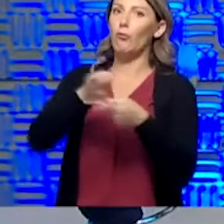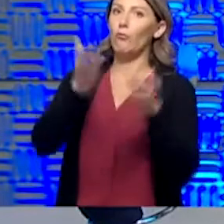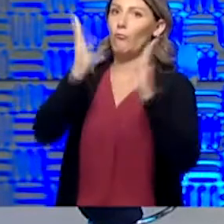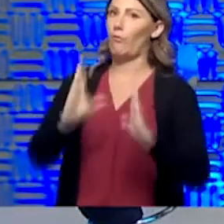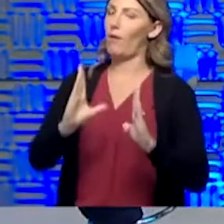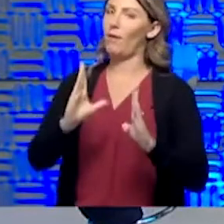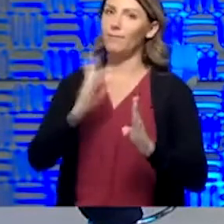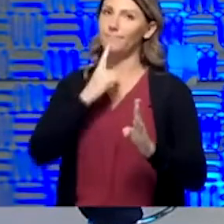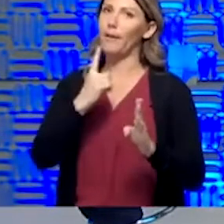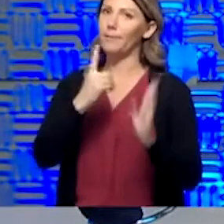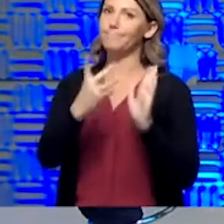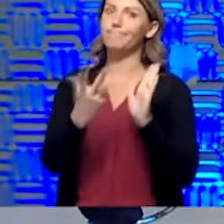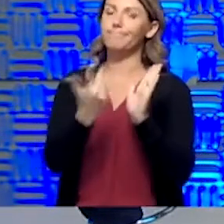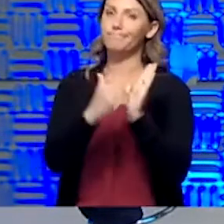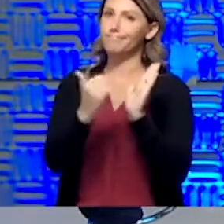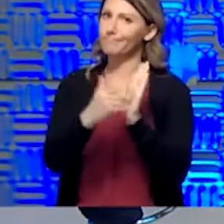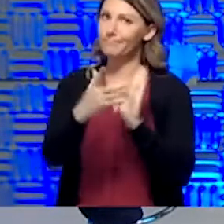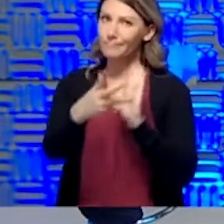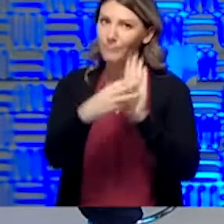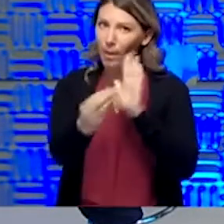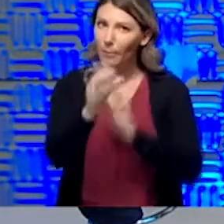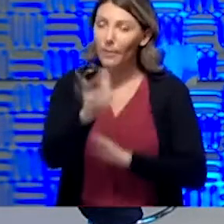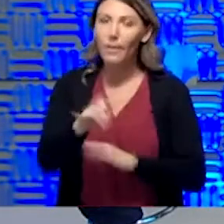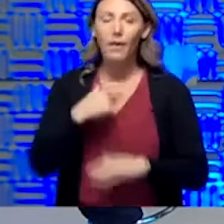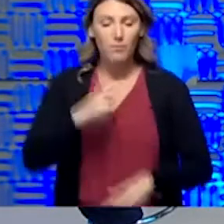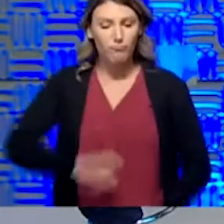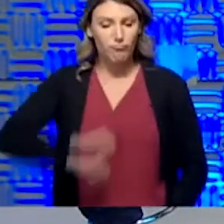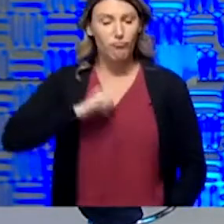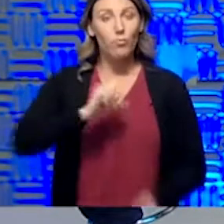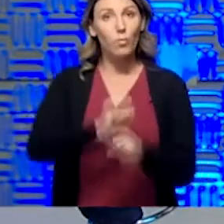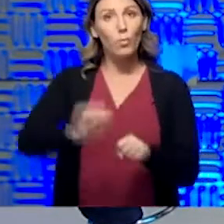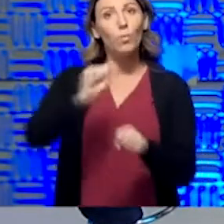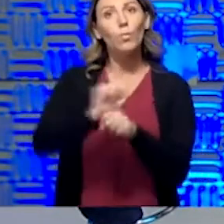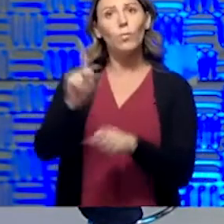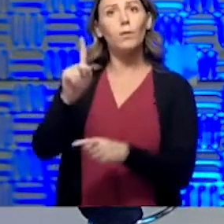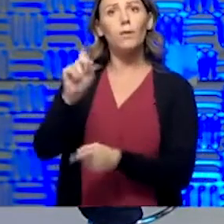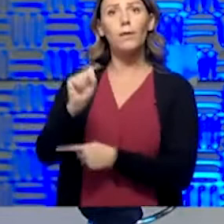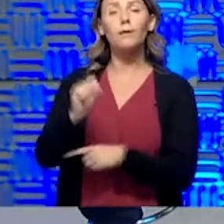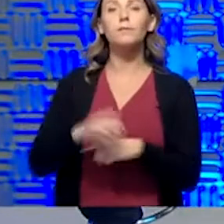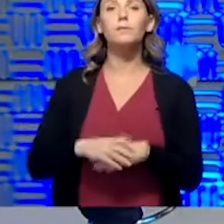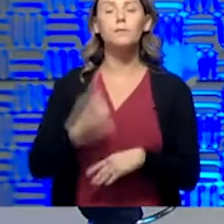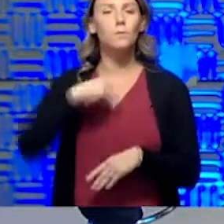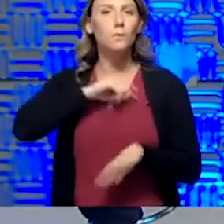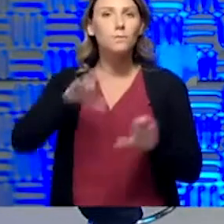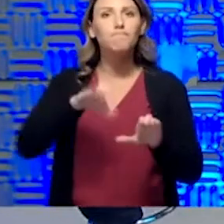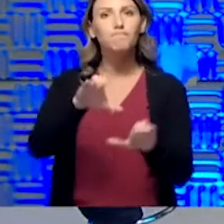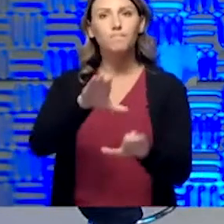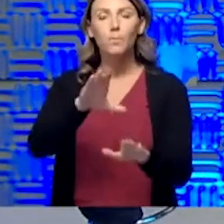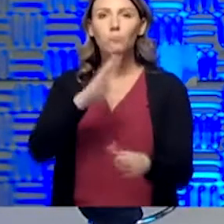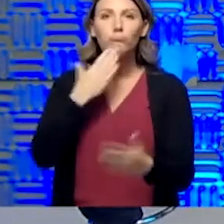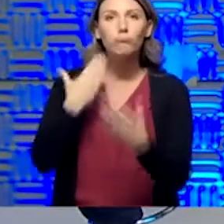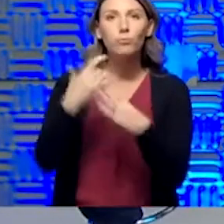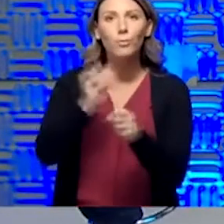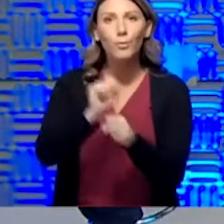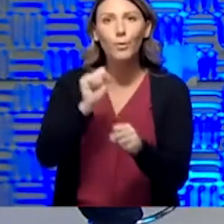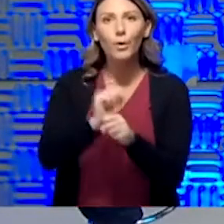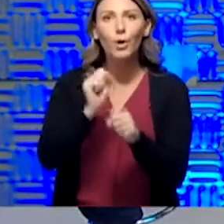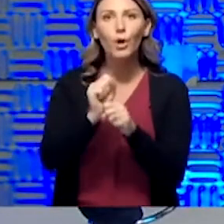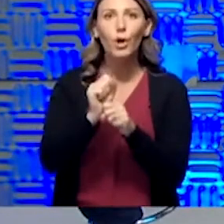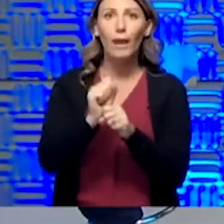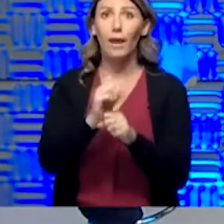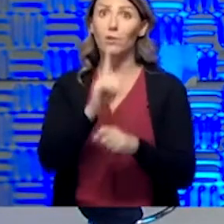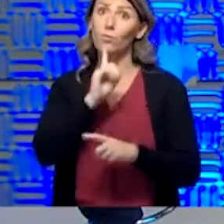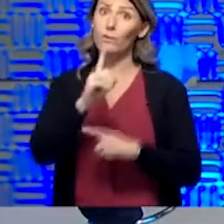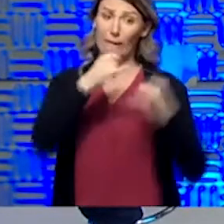I'm proud to work in Kansas because I think that we've done a good job, and we have bent the curve, and